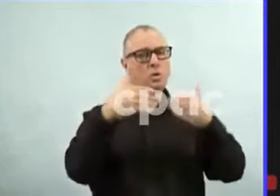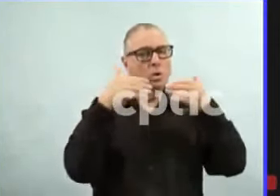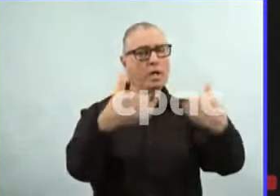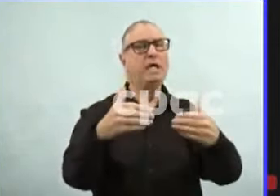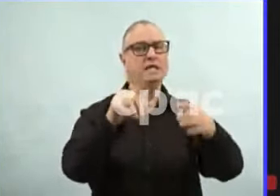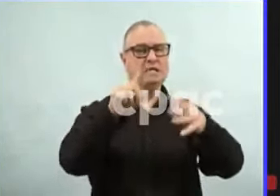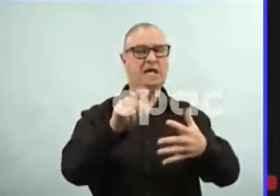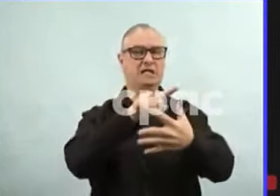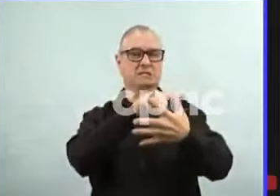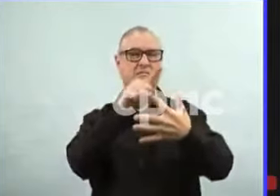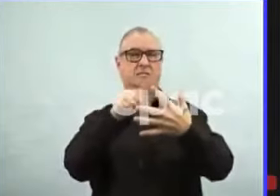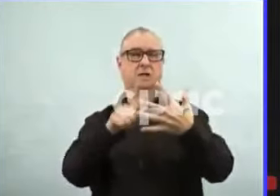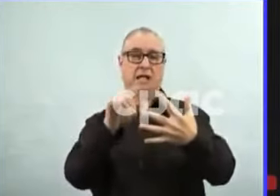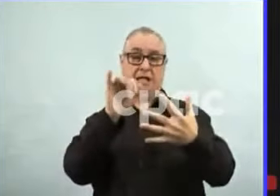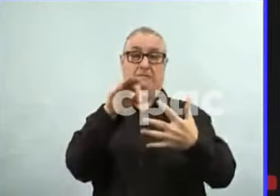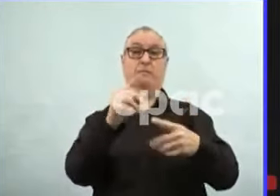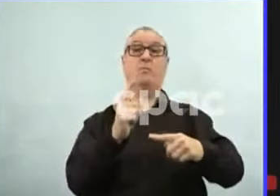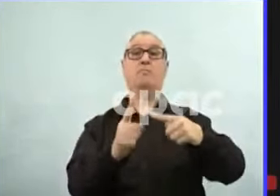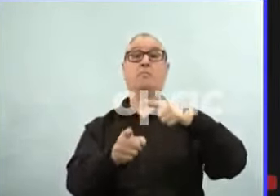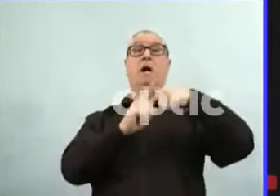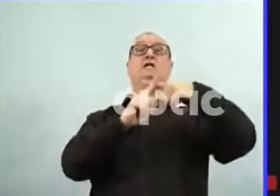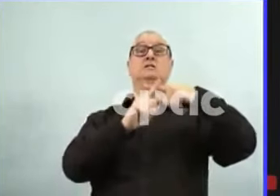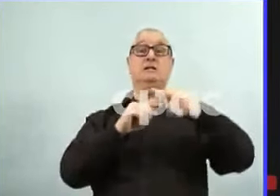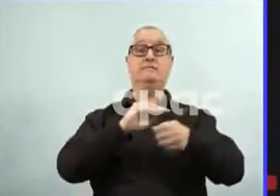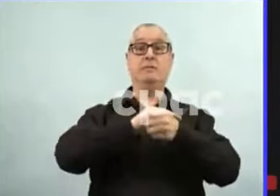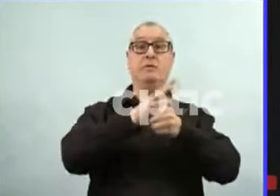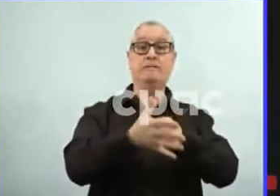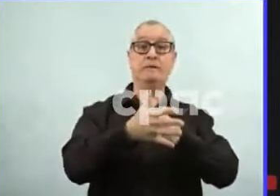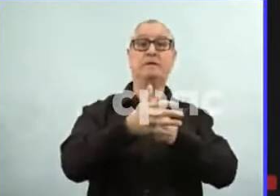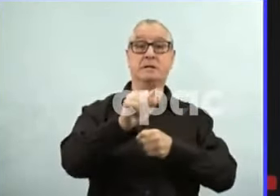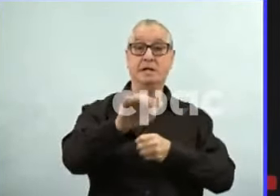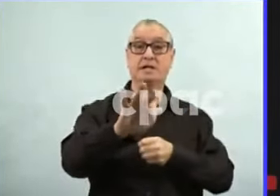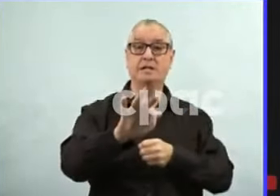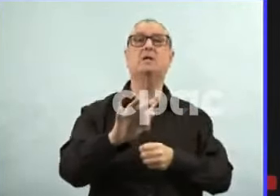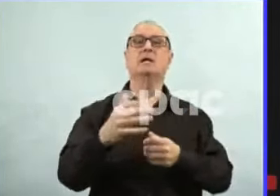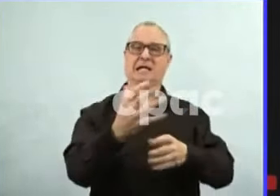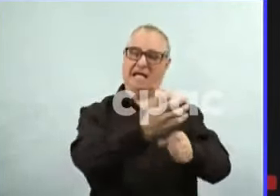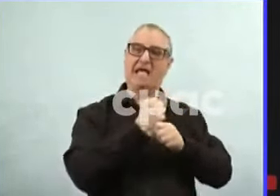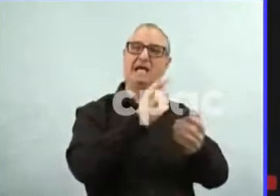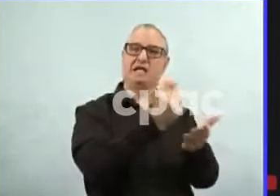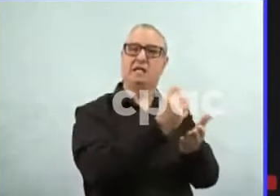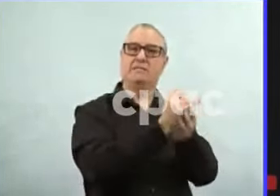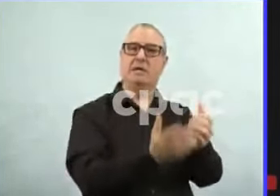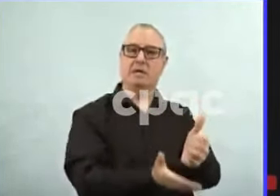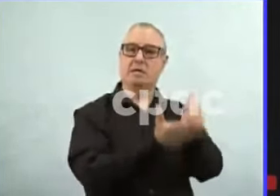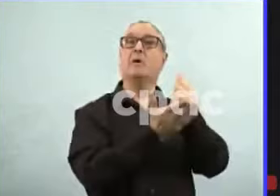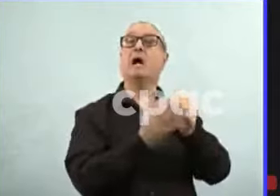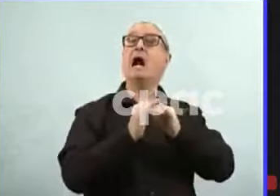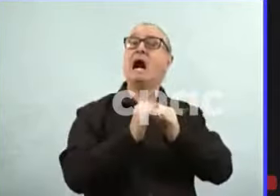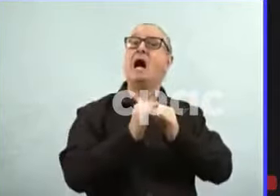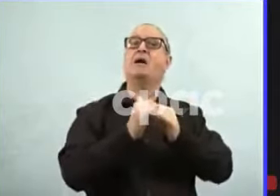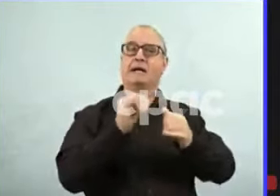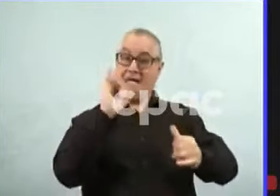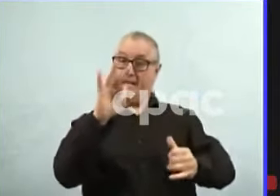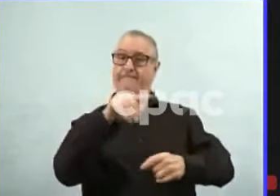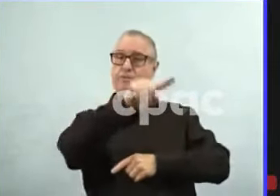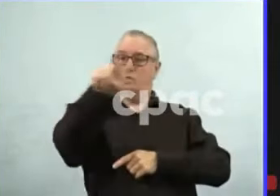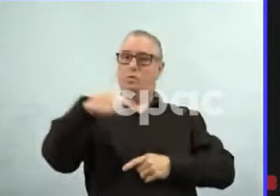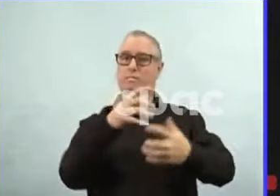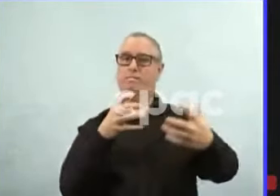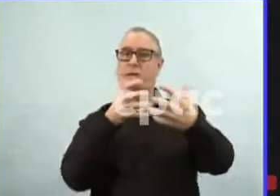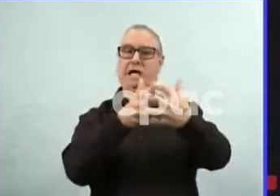provider and access treatment if available. For more information, visit the treatment page on the